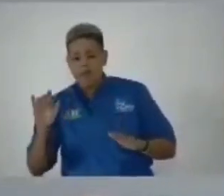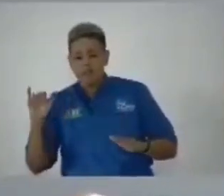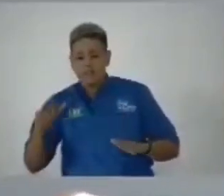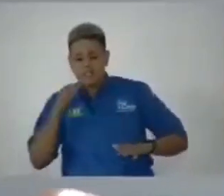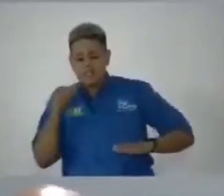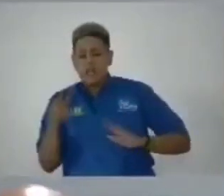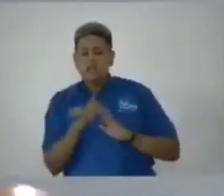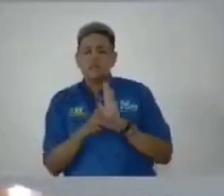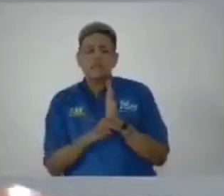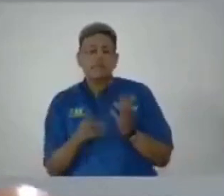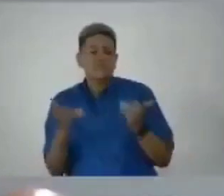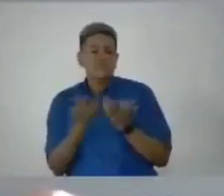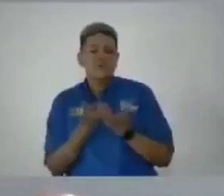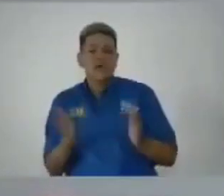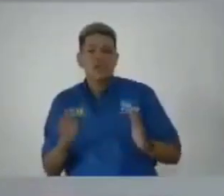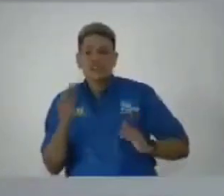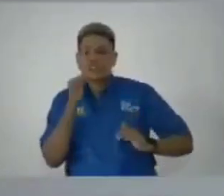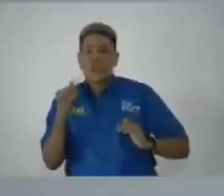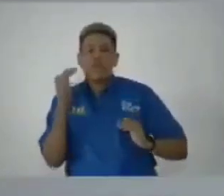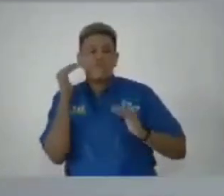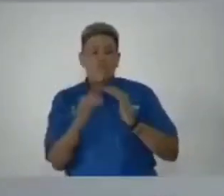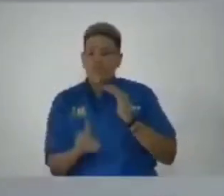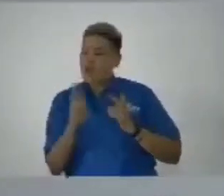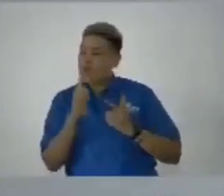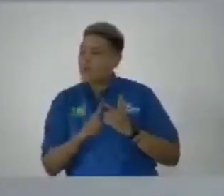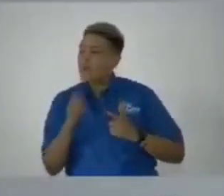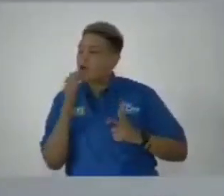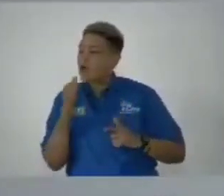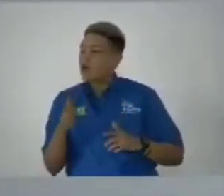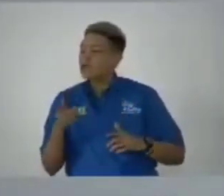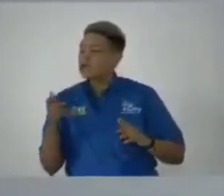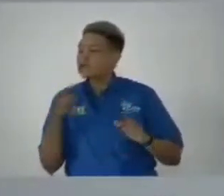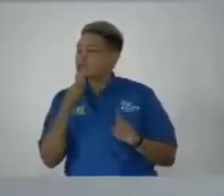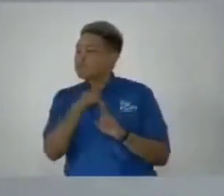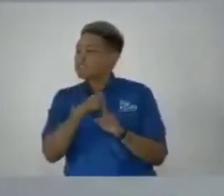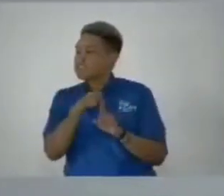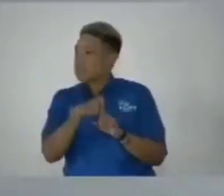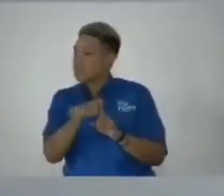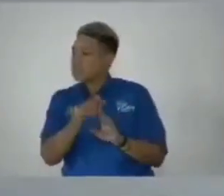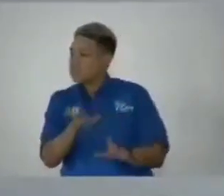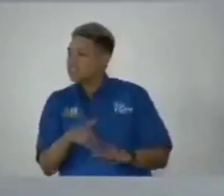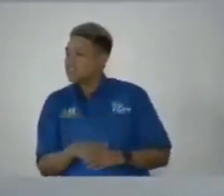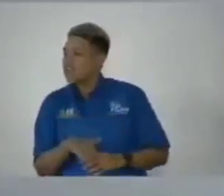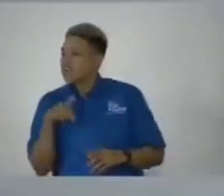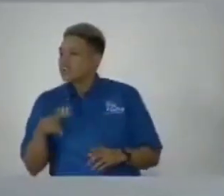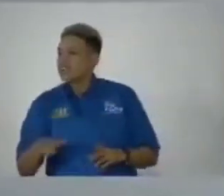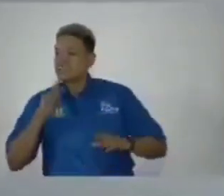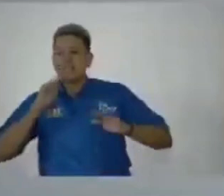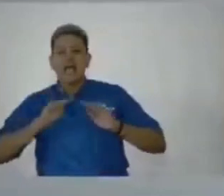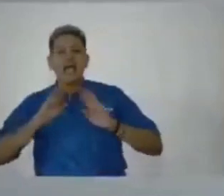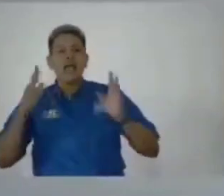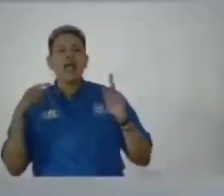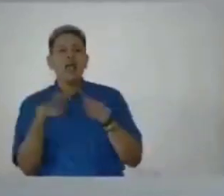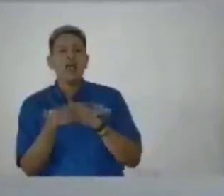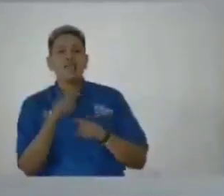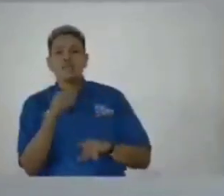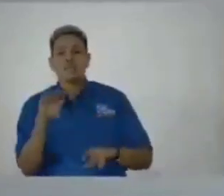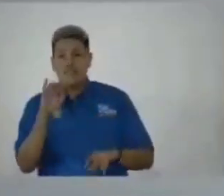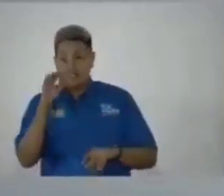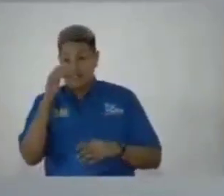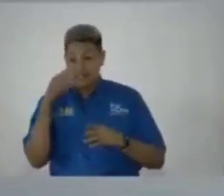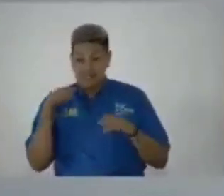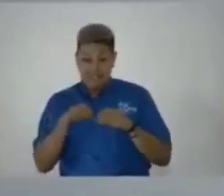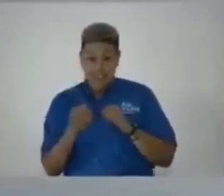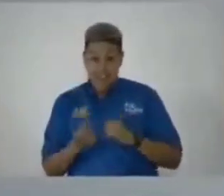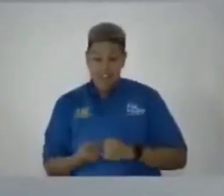unprincipled unfair and borders on victimization this is a clear conflict and violation of